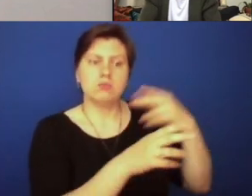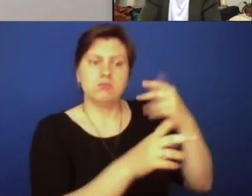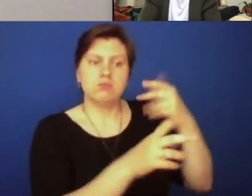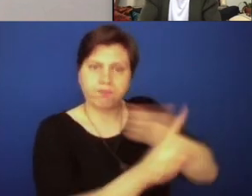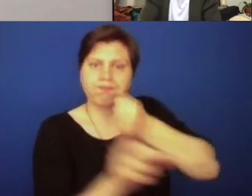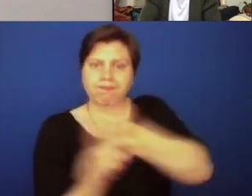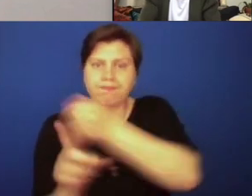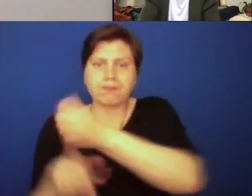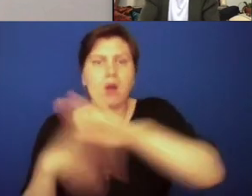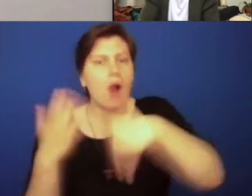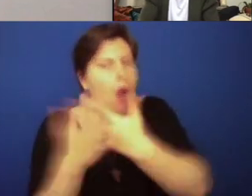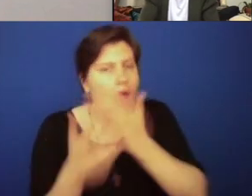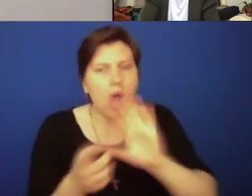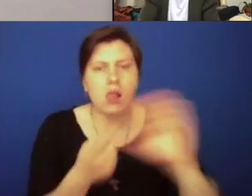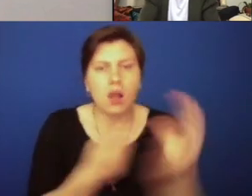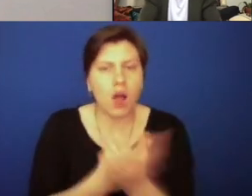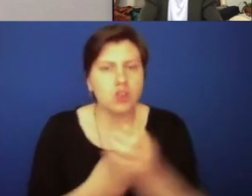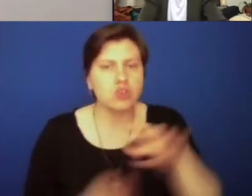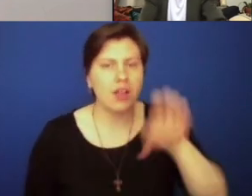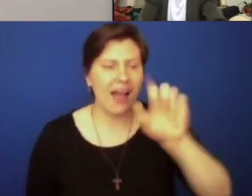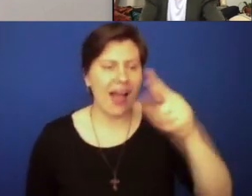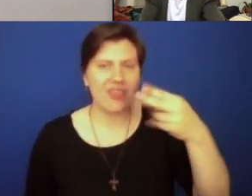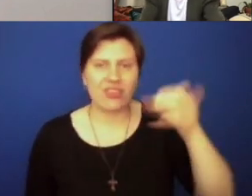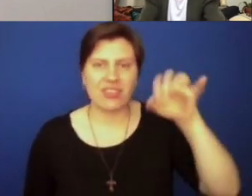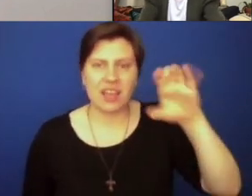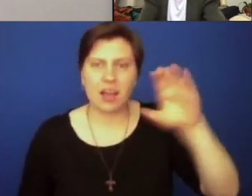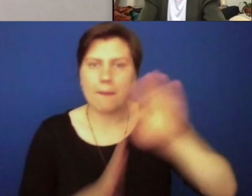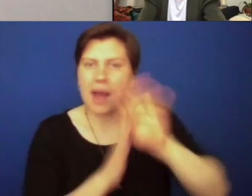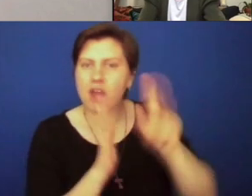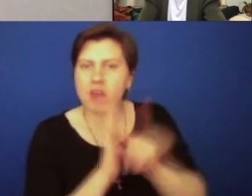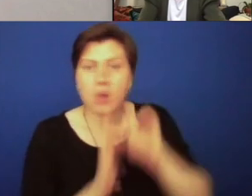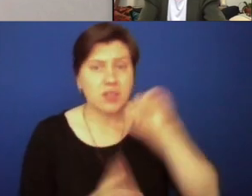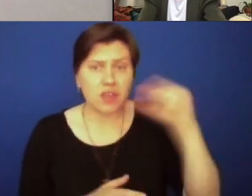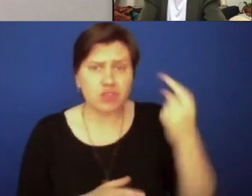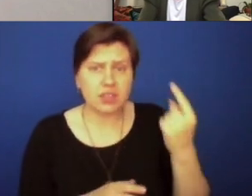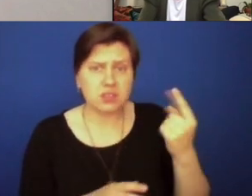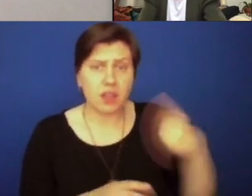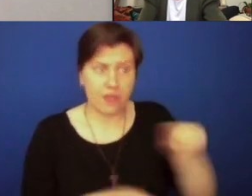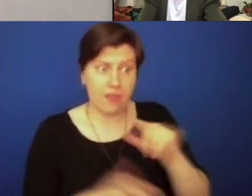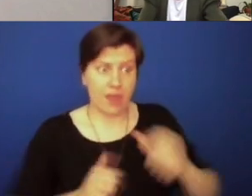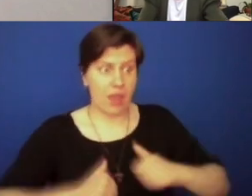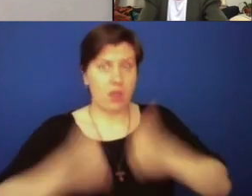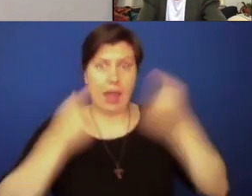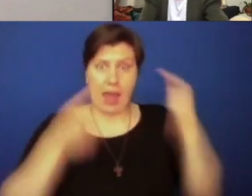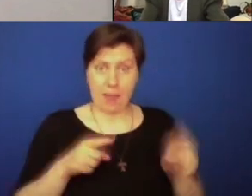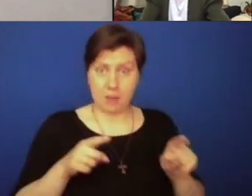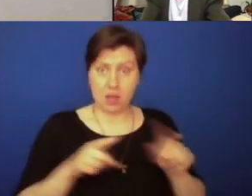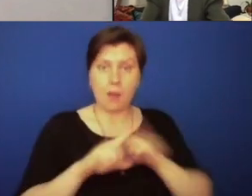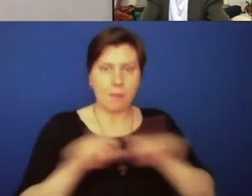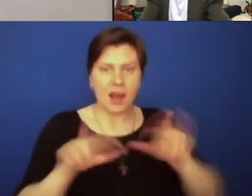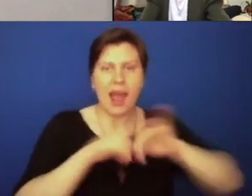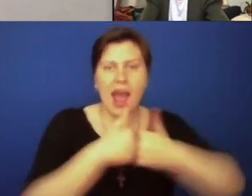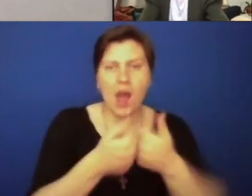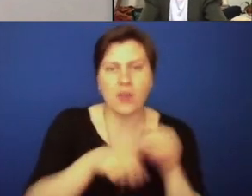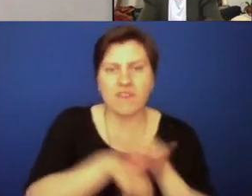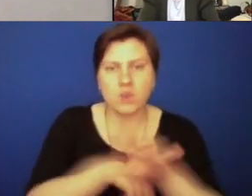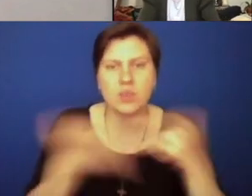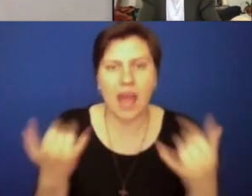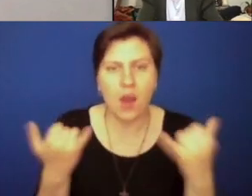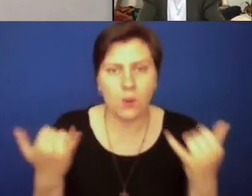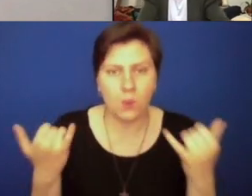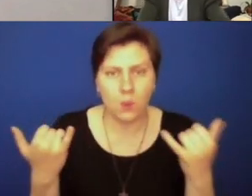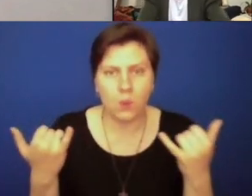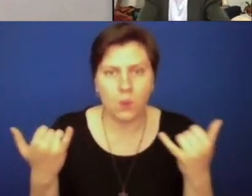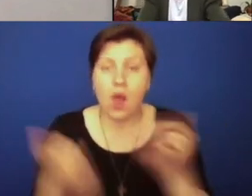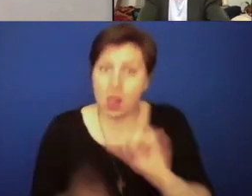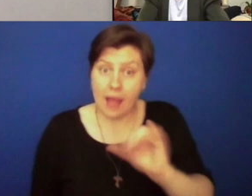the cultural, ethnic backgrounds that exist. And they're not just their existence, but their contribution, like Dr.